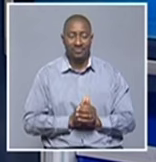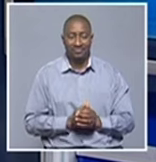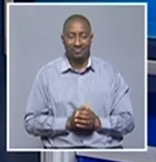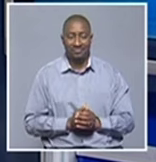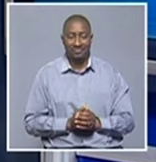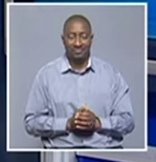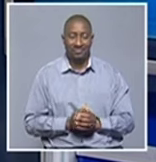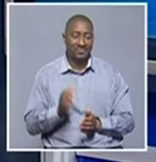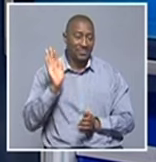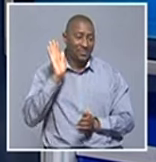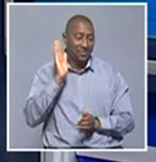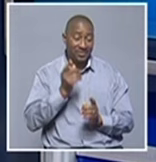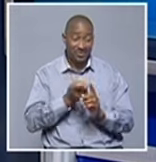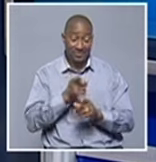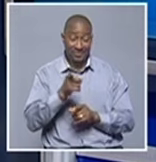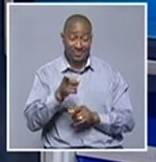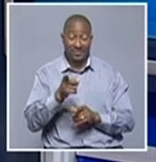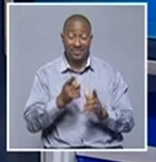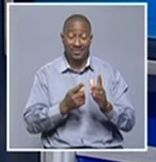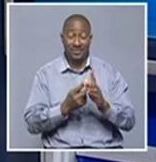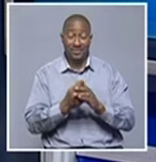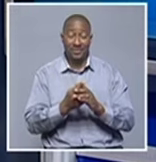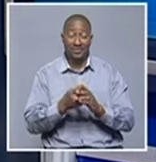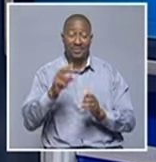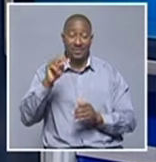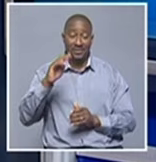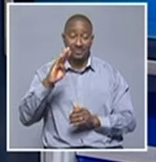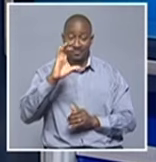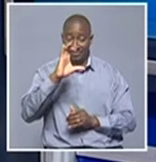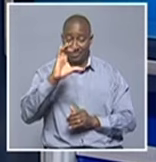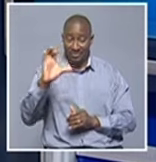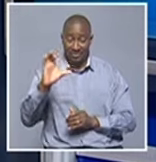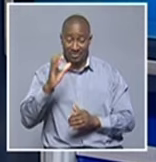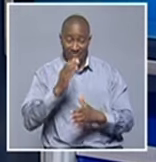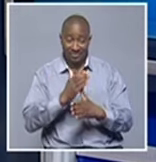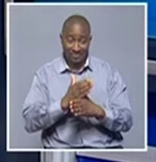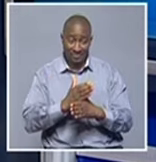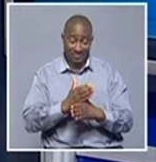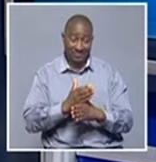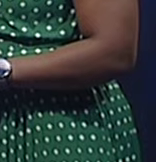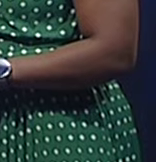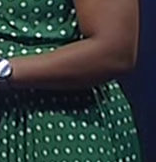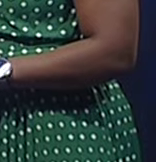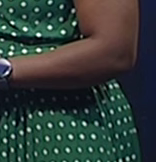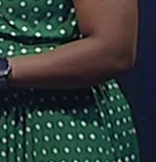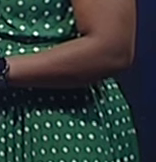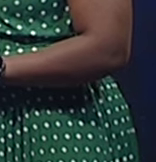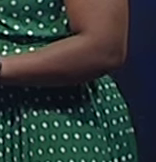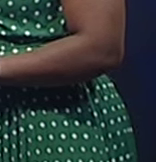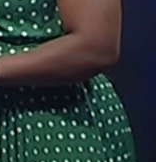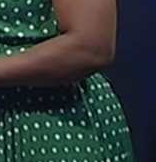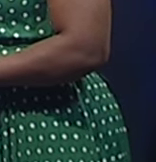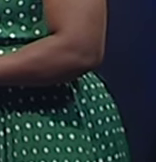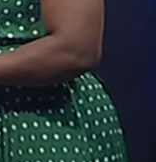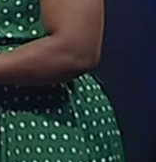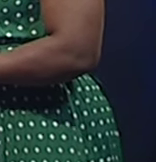on this event is lucy k rocco who is nbc's employee engagement officer miss rocco good afternoon and thank you so much for joining us thank